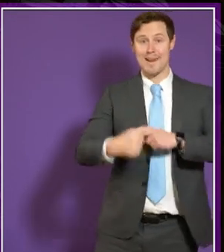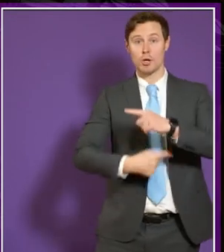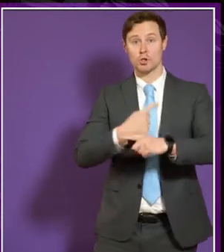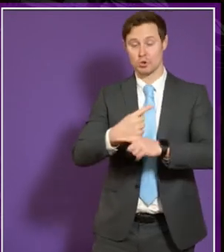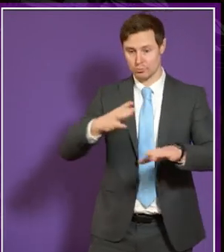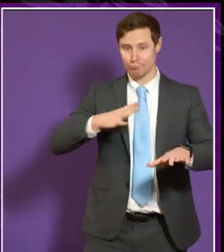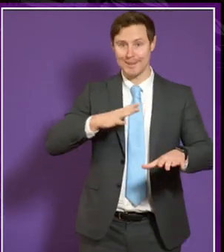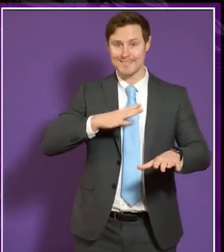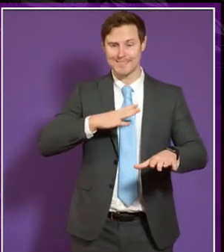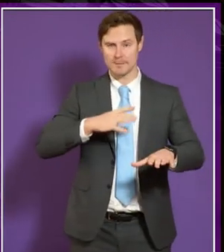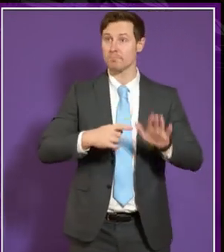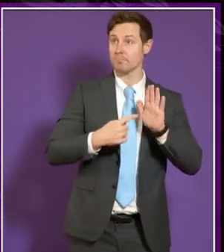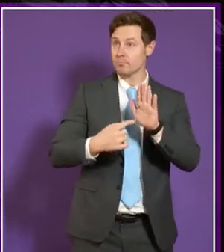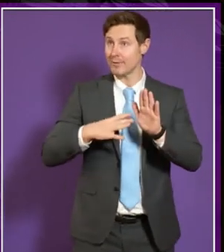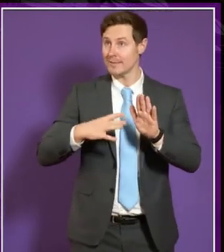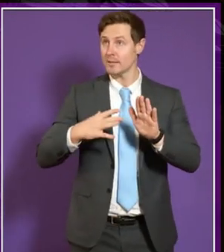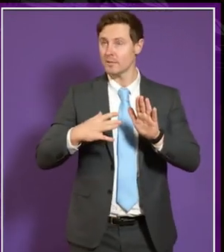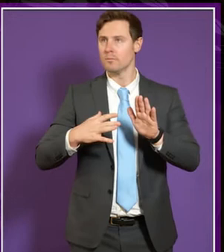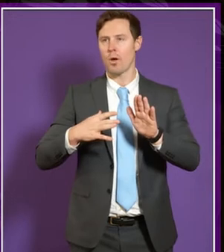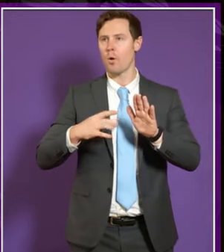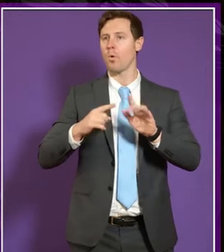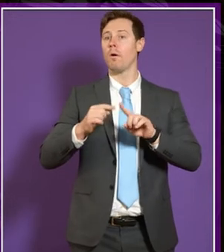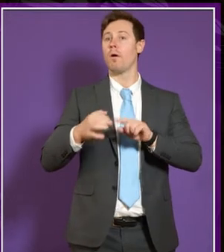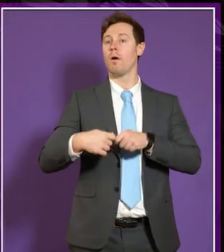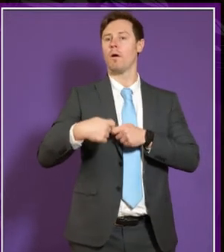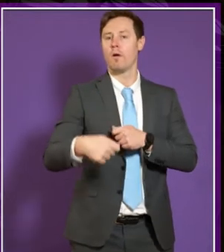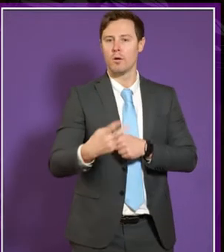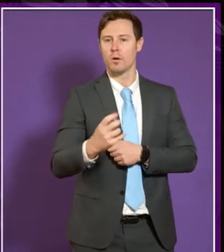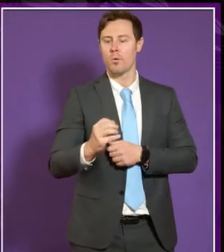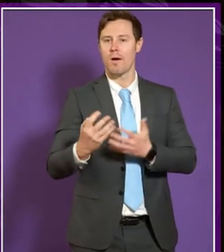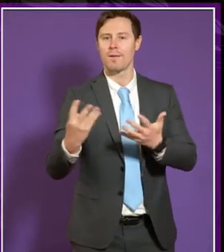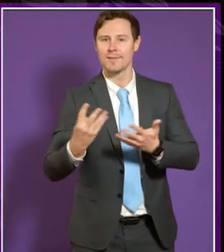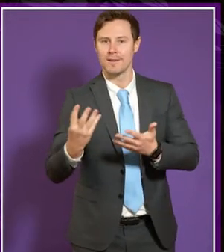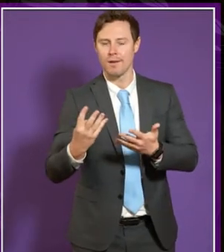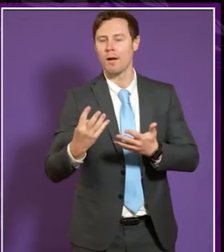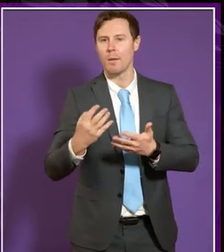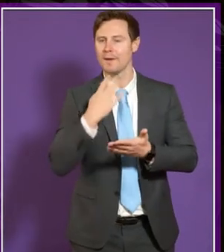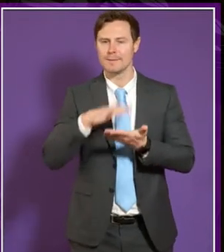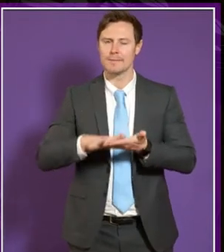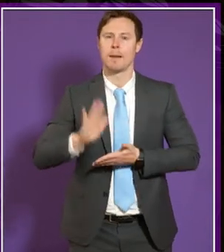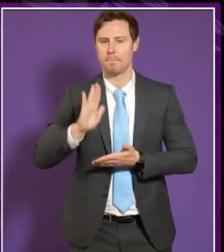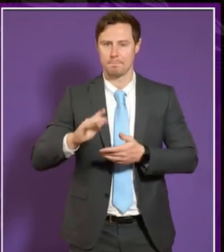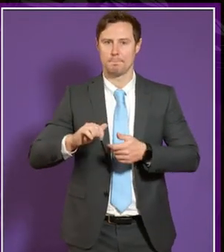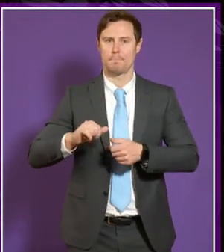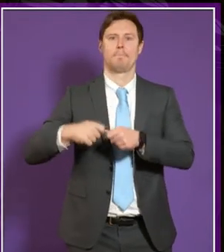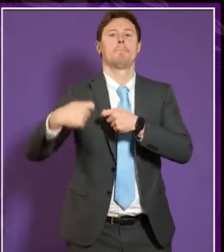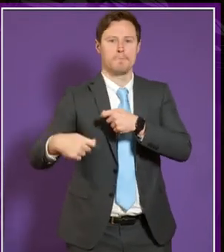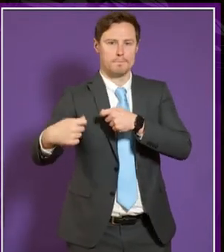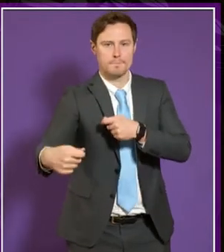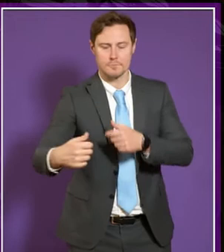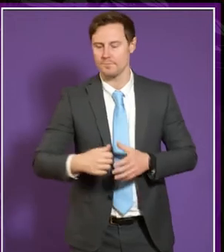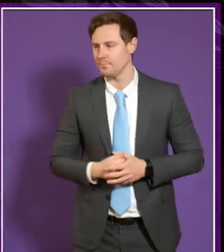in play and i'm really not quite sure it may be 2019 and there's a slippage that's happened i think i would just add